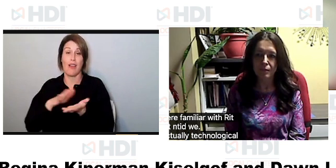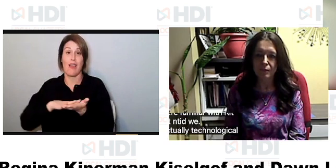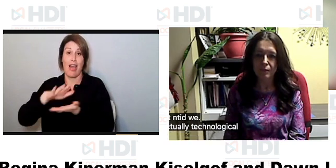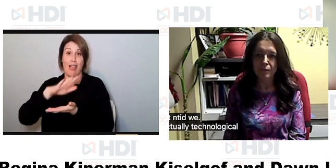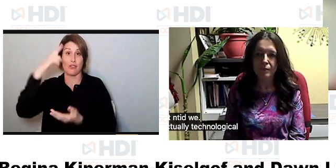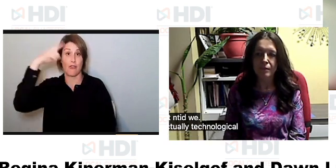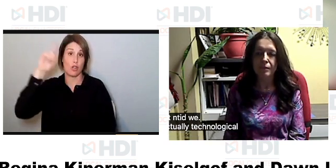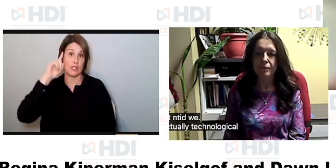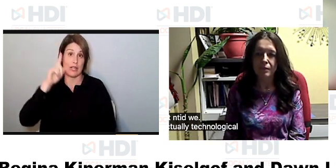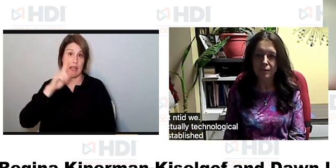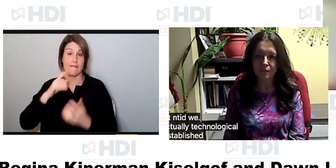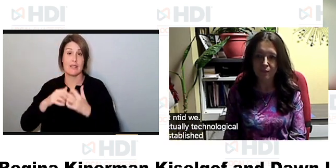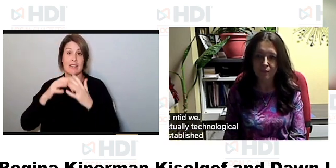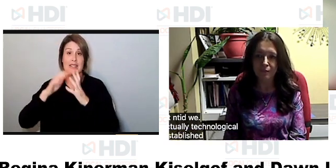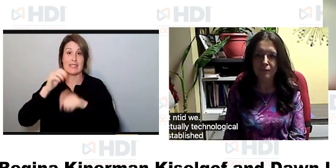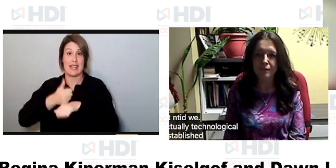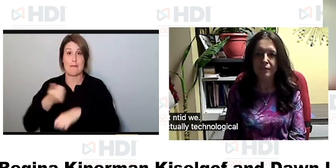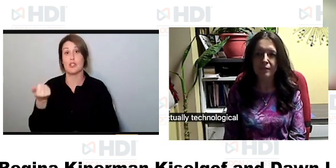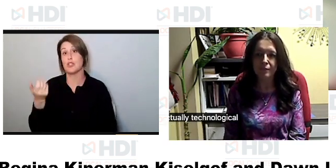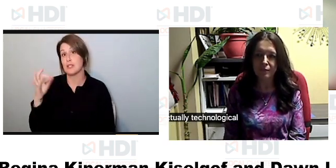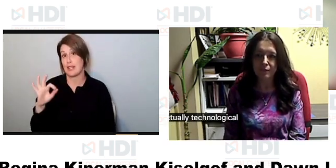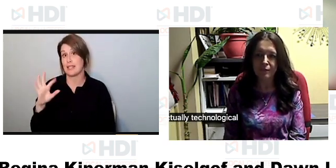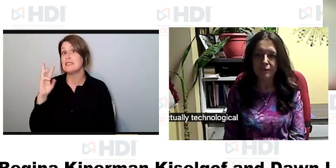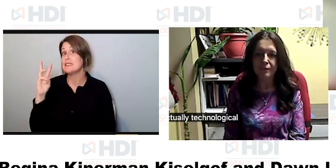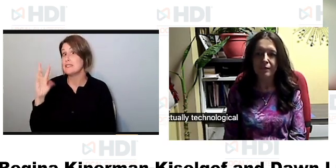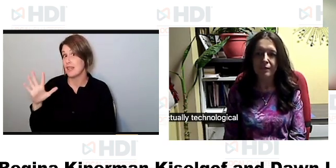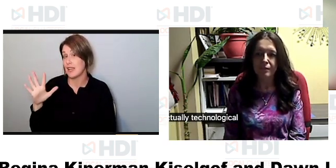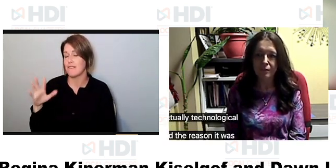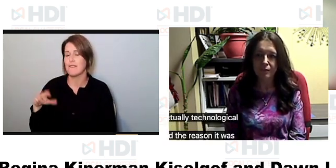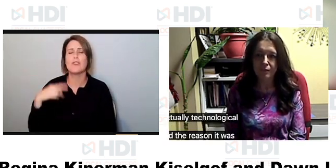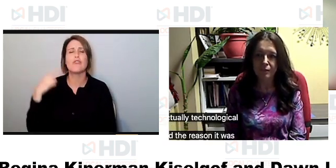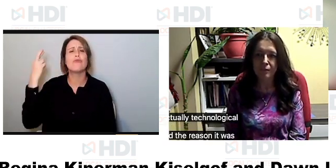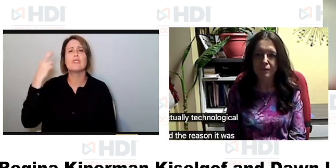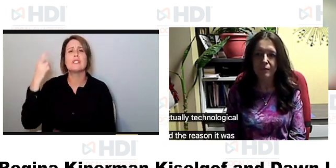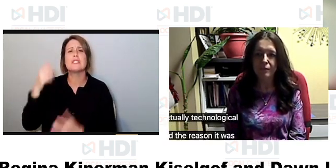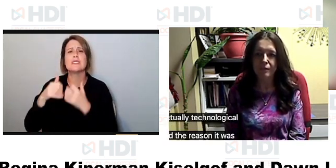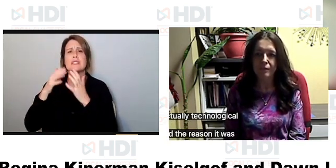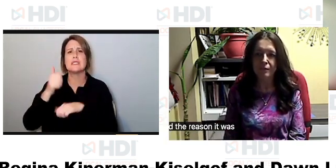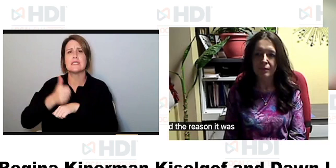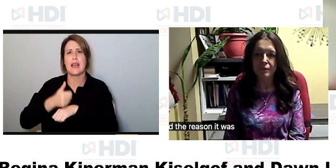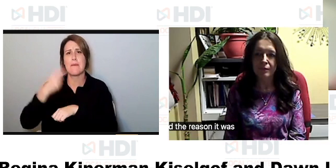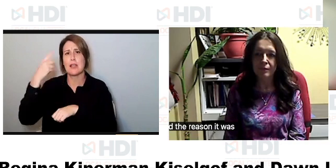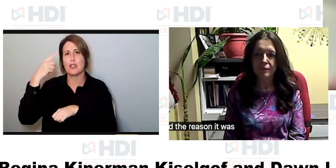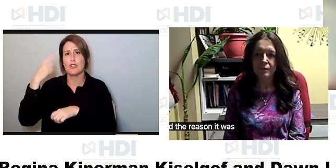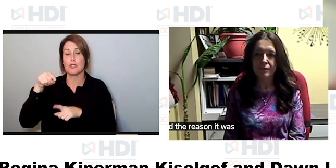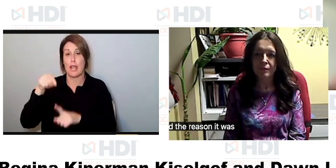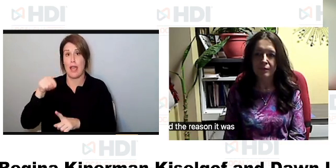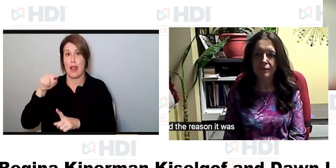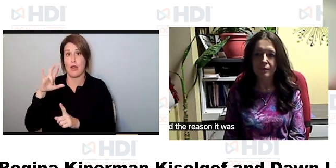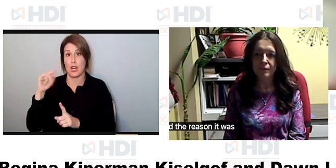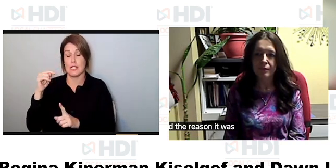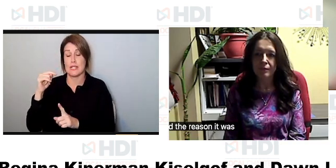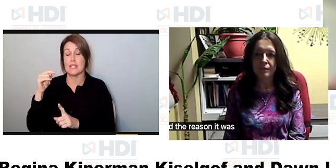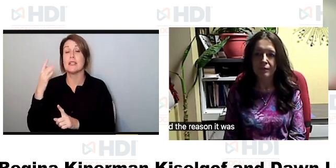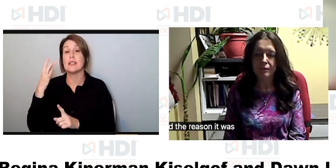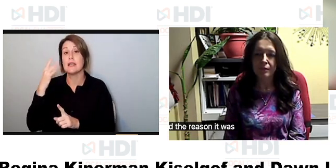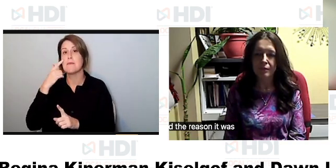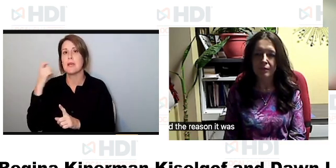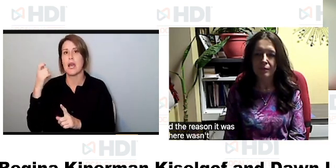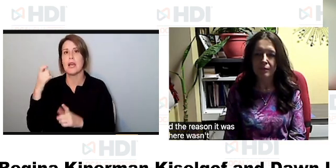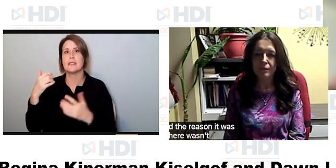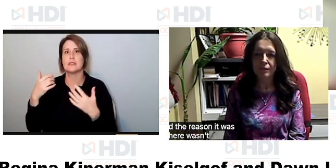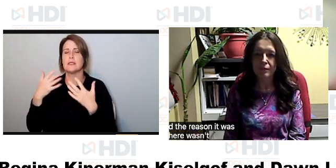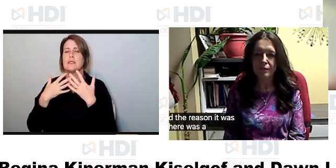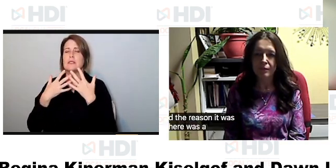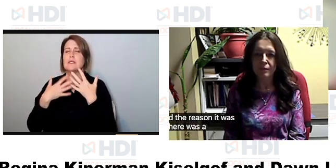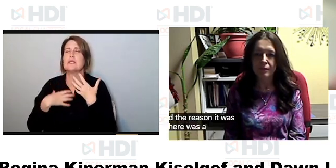deaf it was established in 1965 and the reason it was established at rit is because there was a desperate